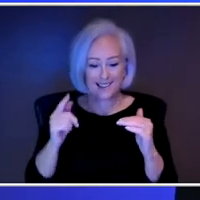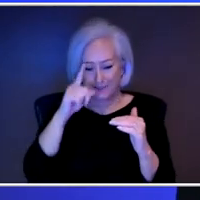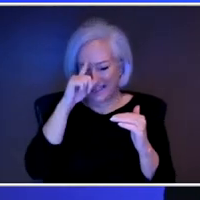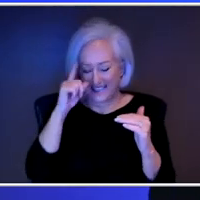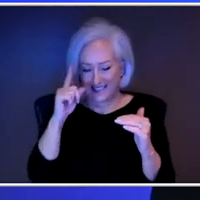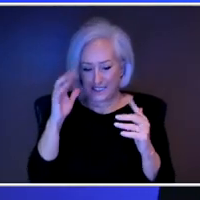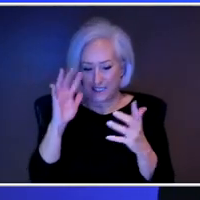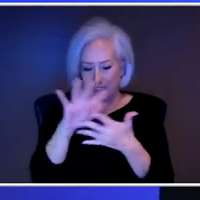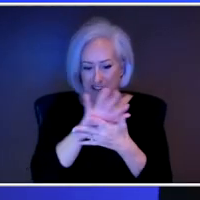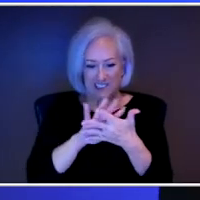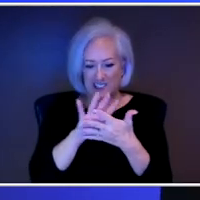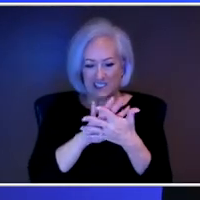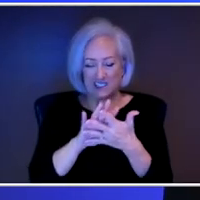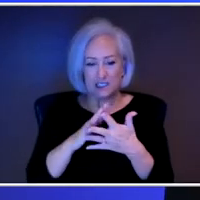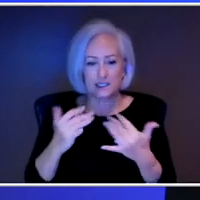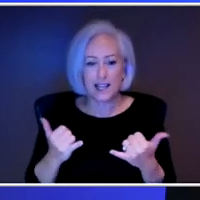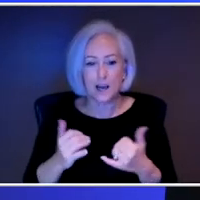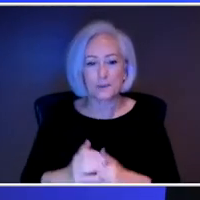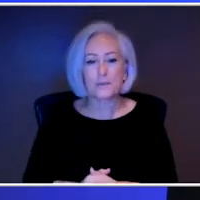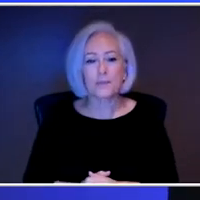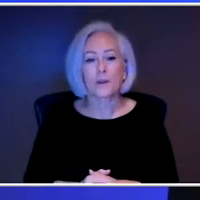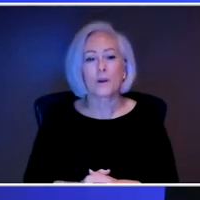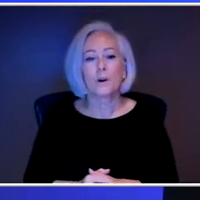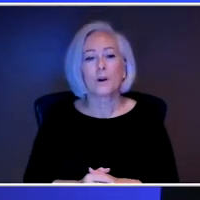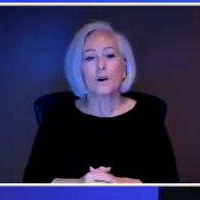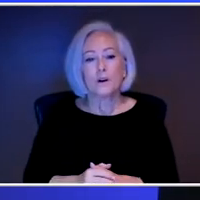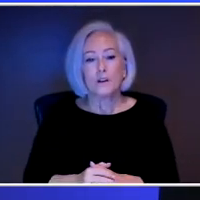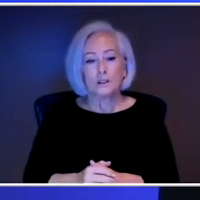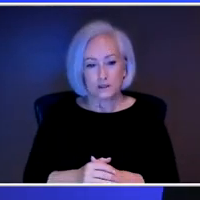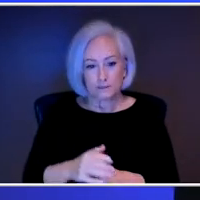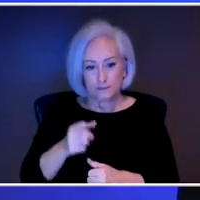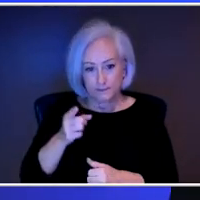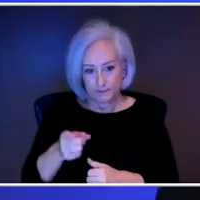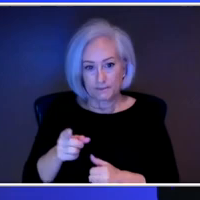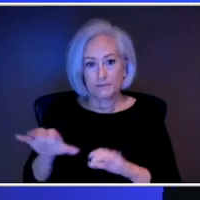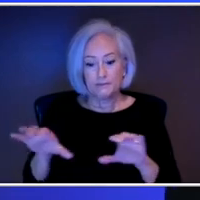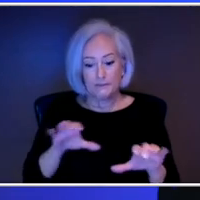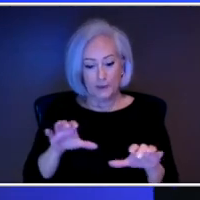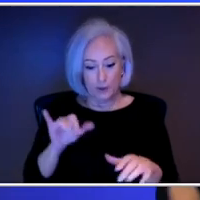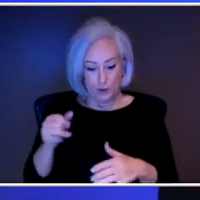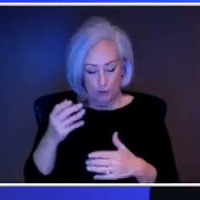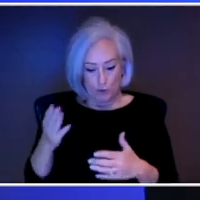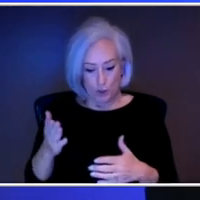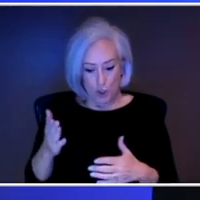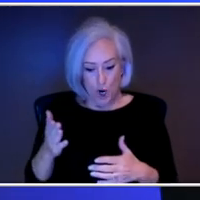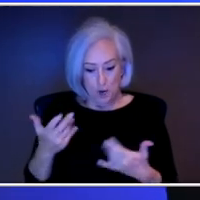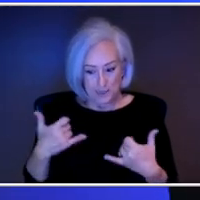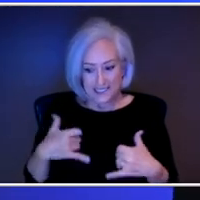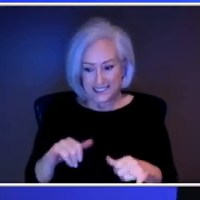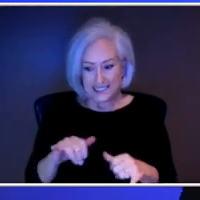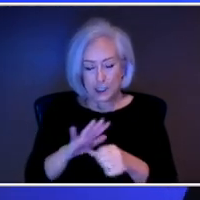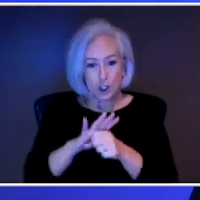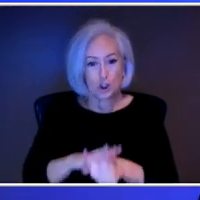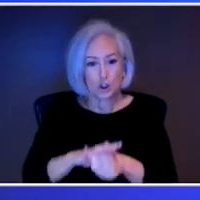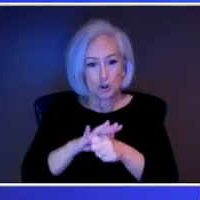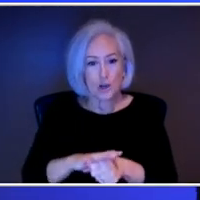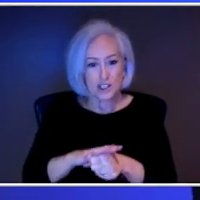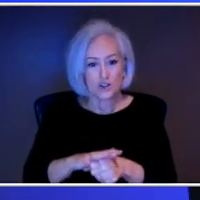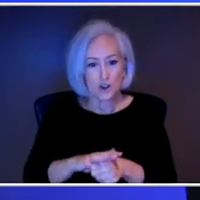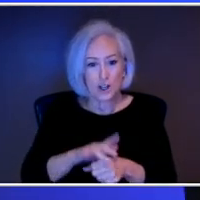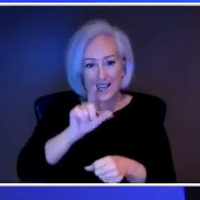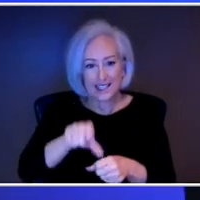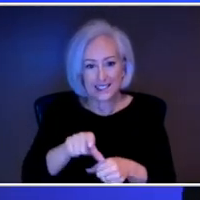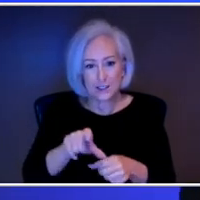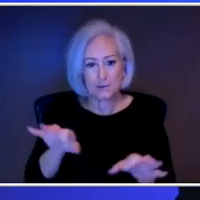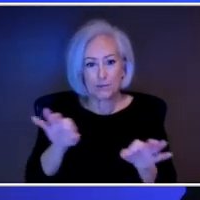even if it's something that makes a huge impact or big difference, it's still stressful. And so not having those little bits of separation, that's going to